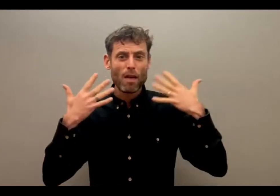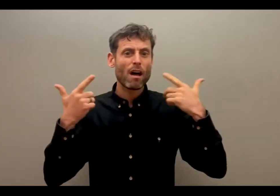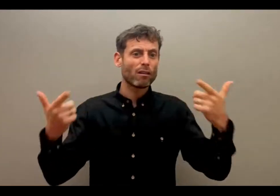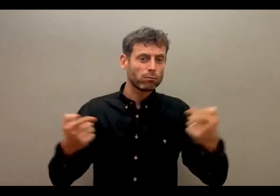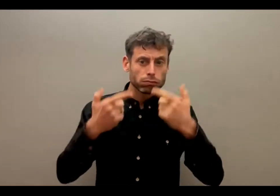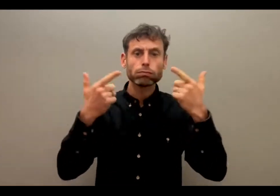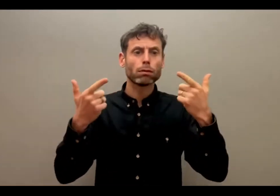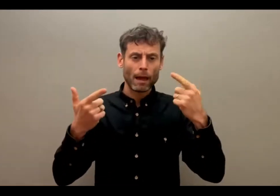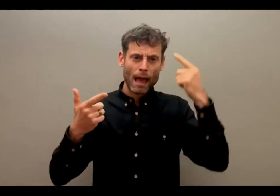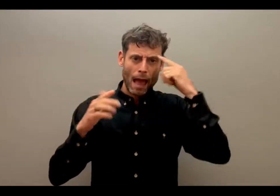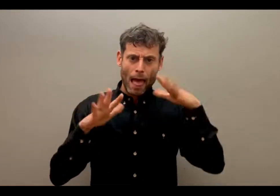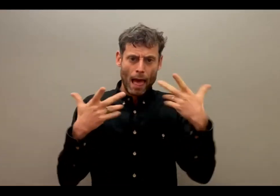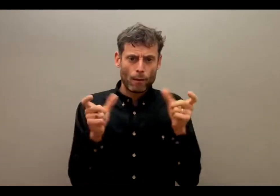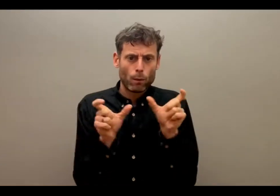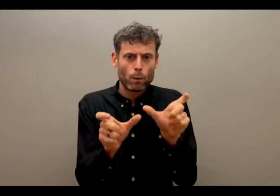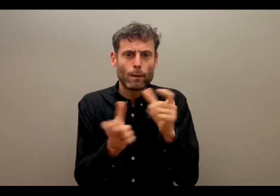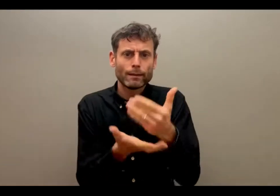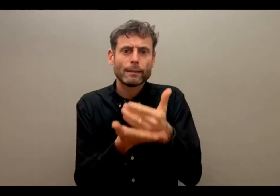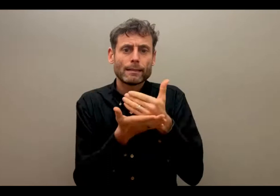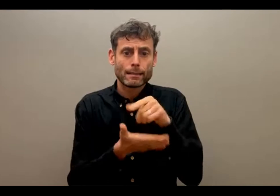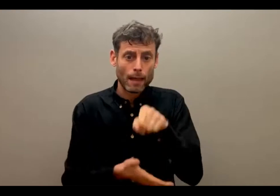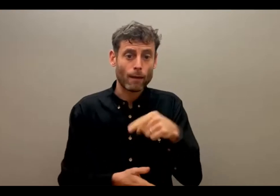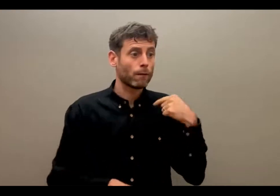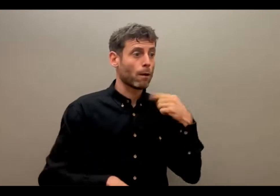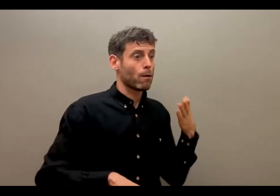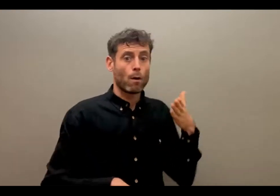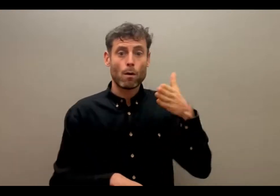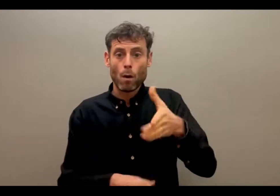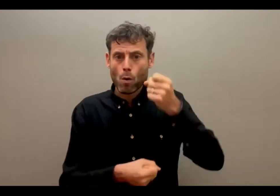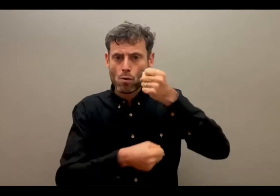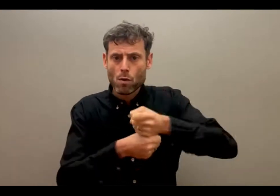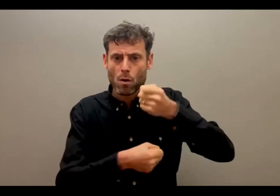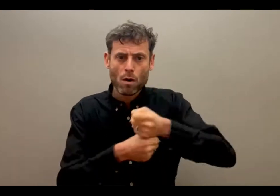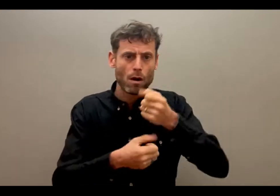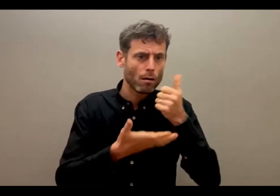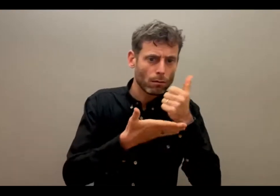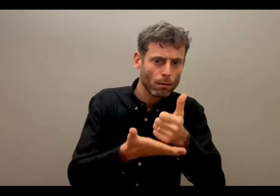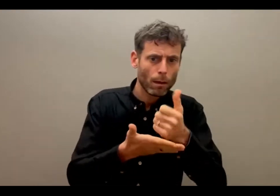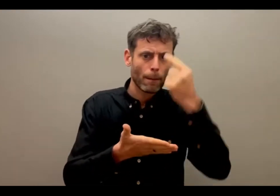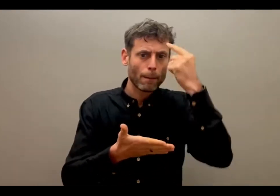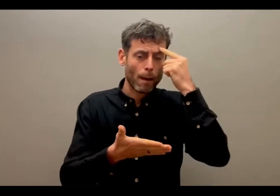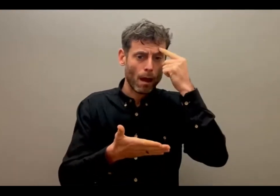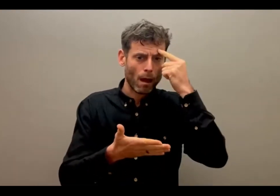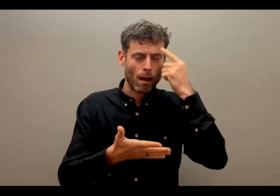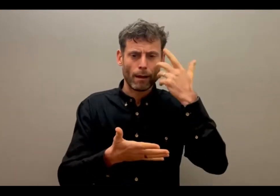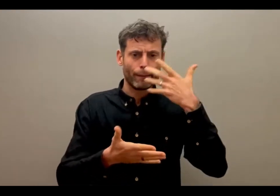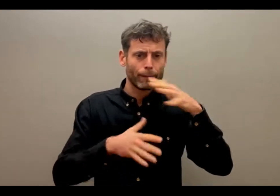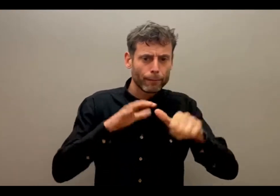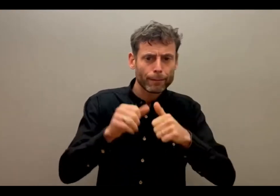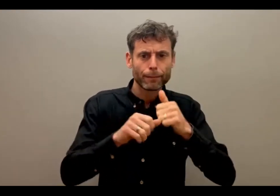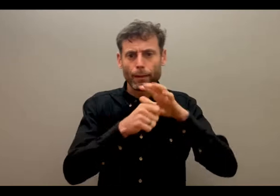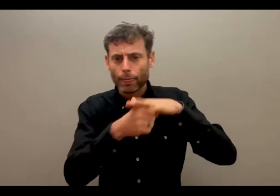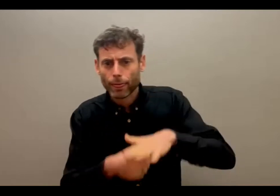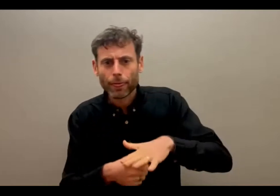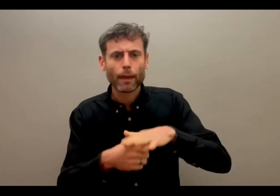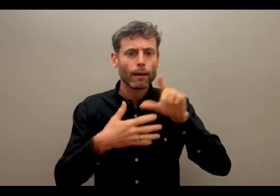And basically, as I said, that we're all held accountable. So 100%, all of those aspects support people on the ground who are vulnerable